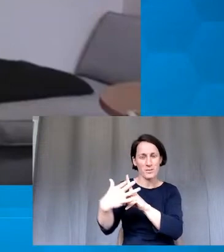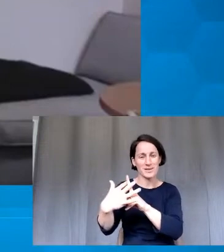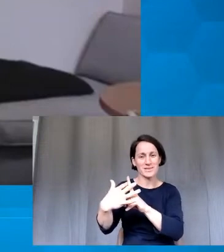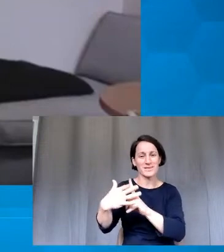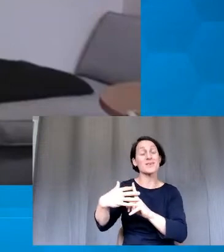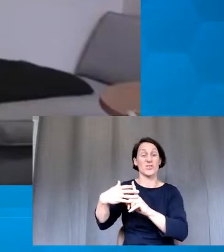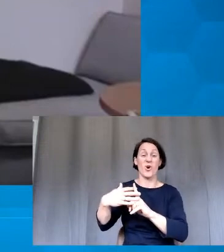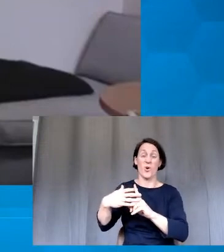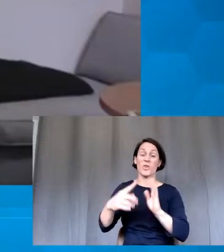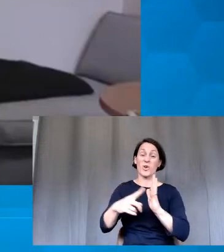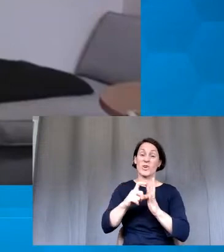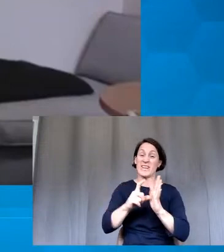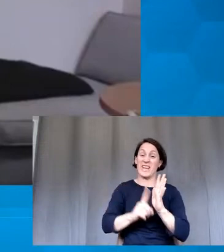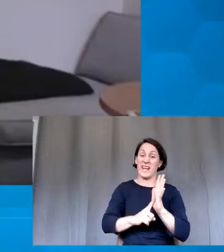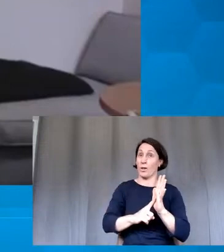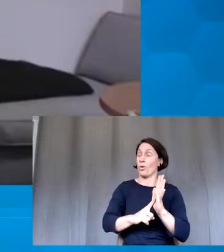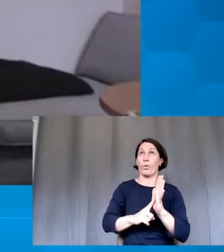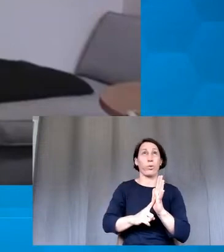imagined it could be.